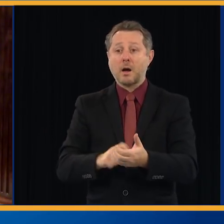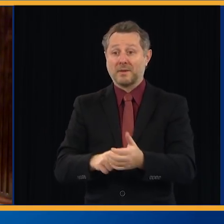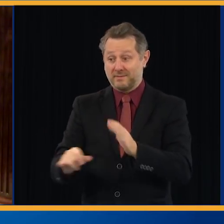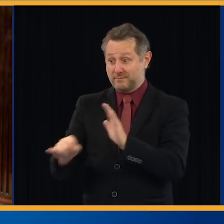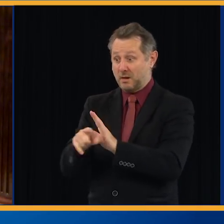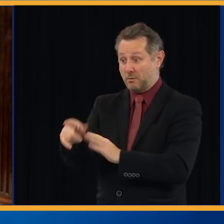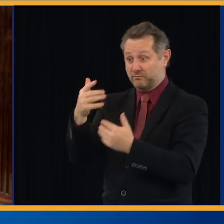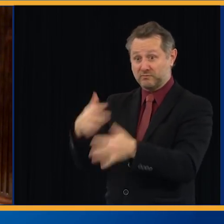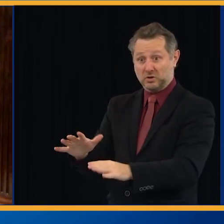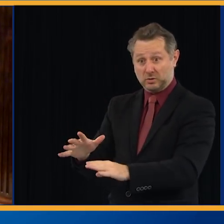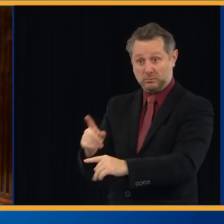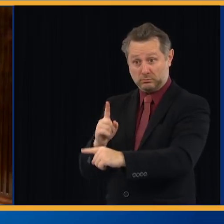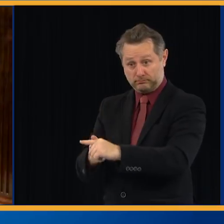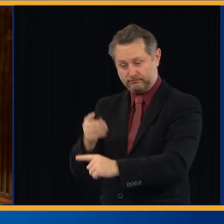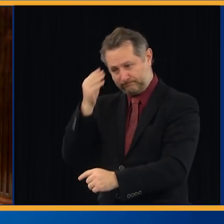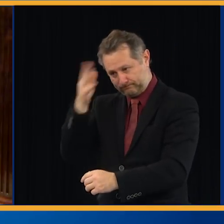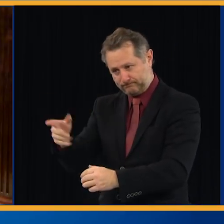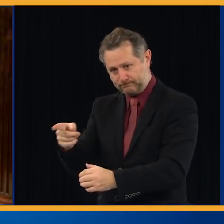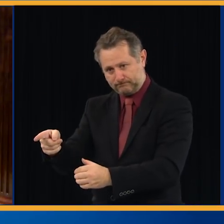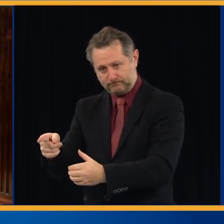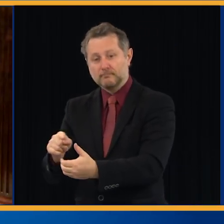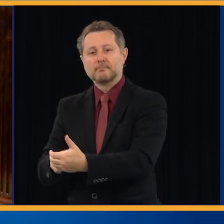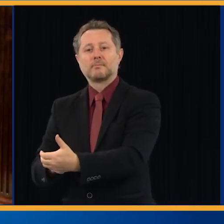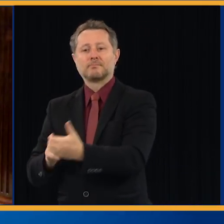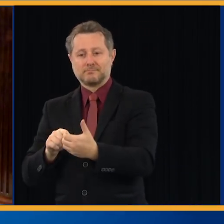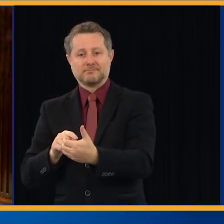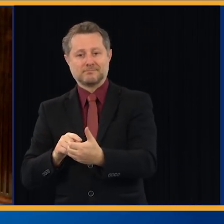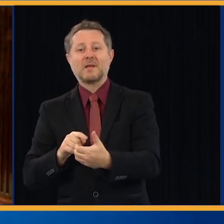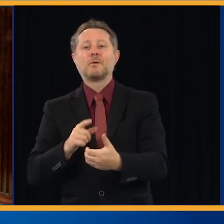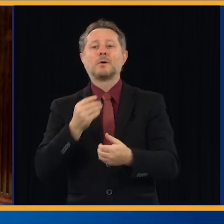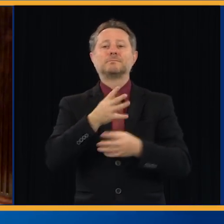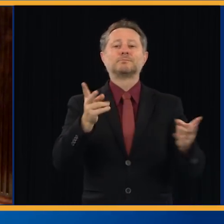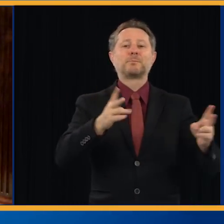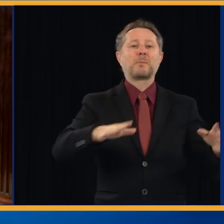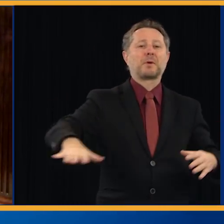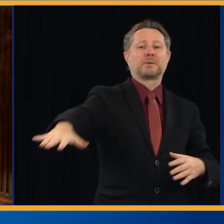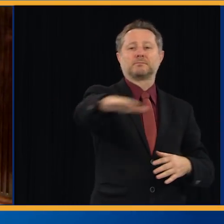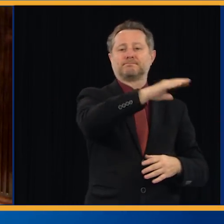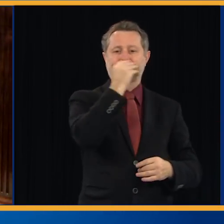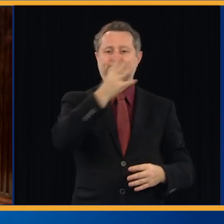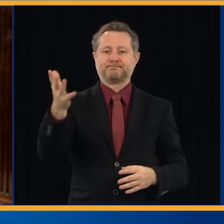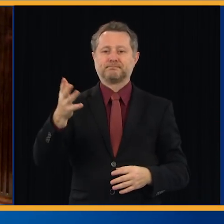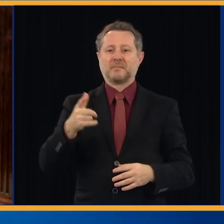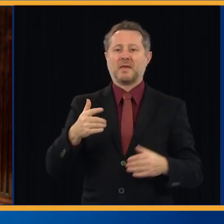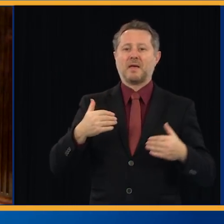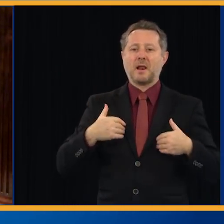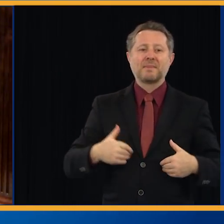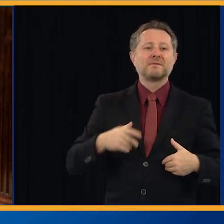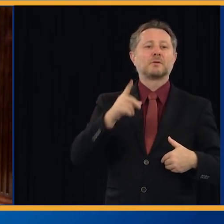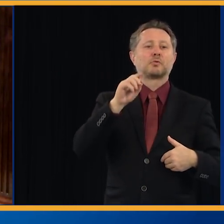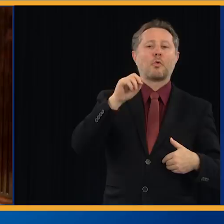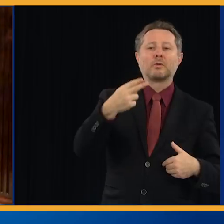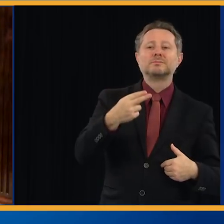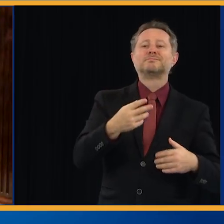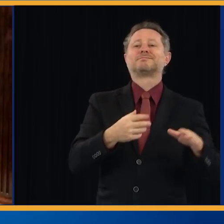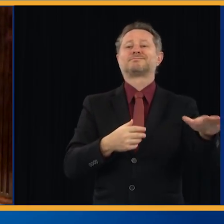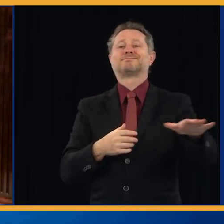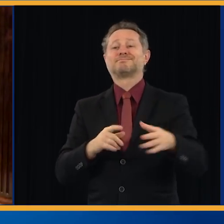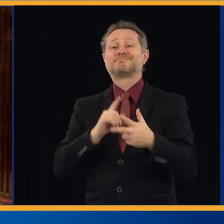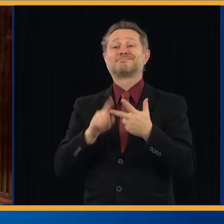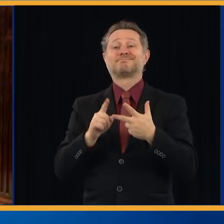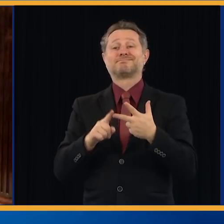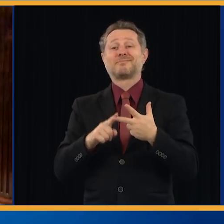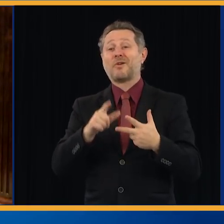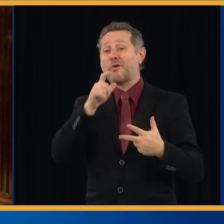provide information to health departments. And the third will allow those in quarantine to access the guidance and